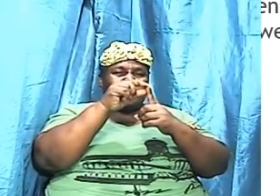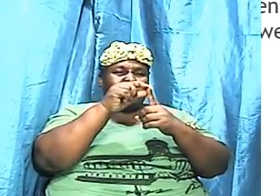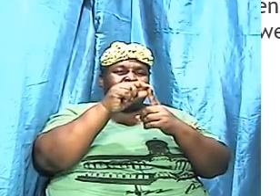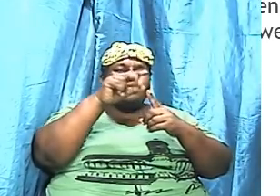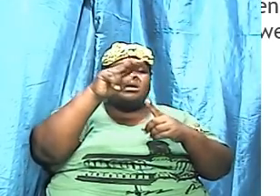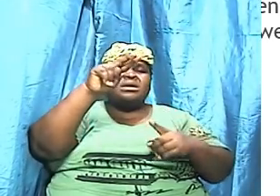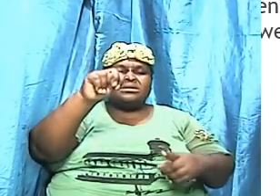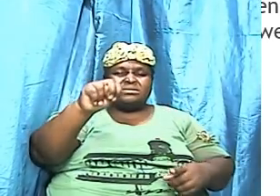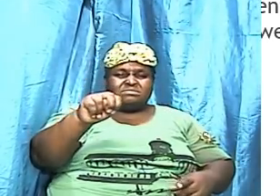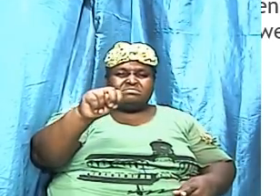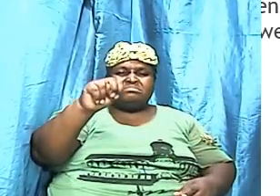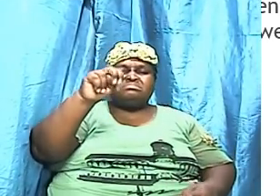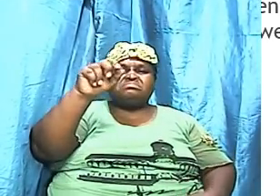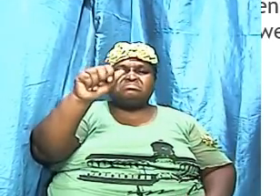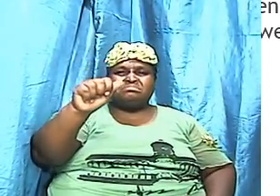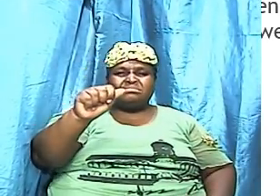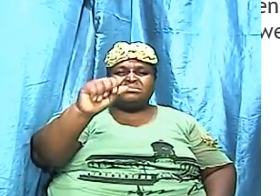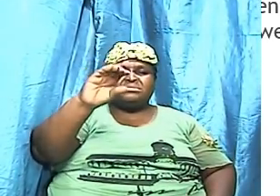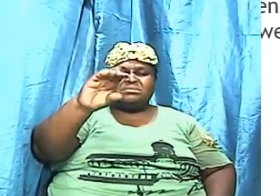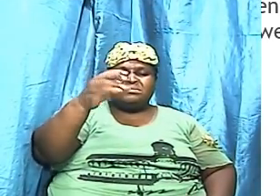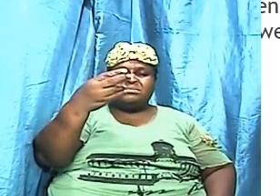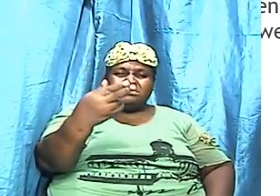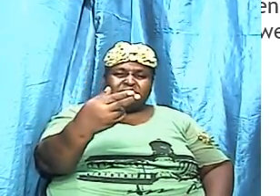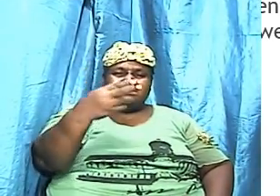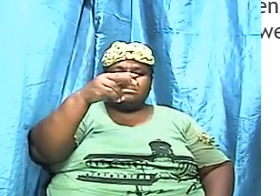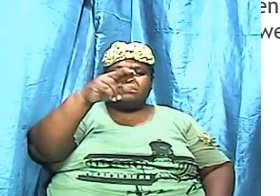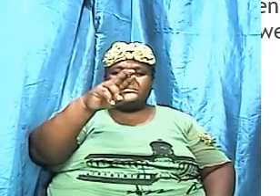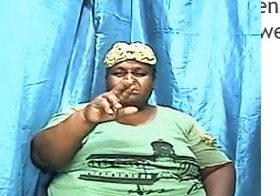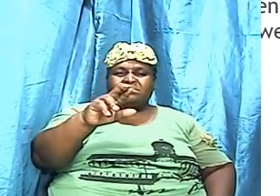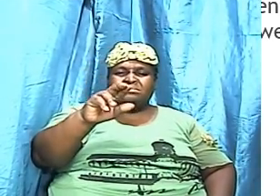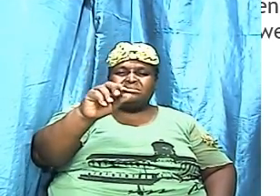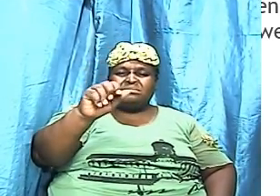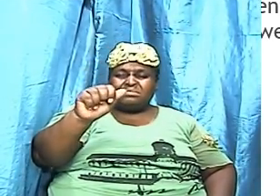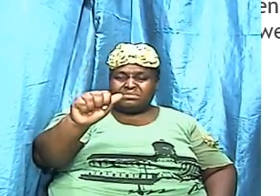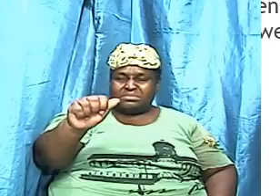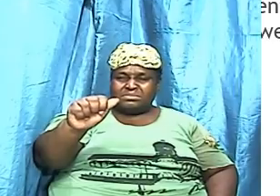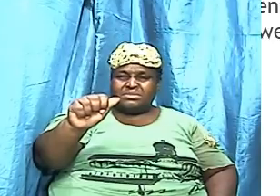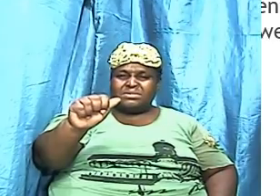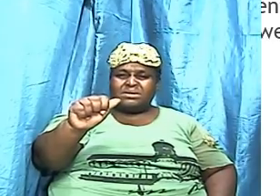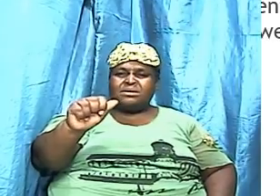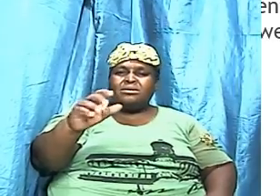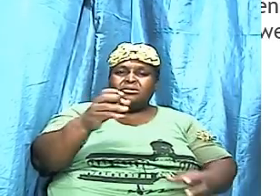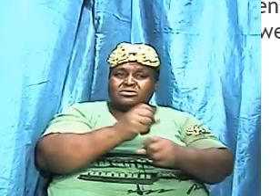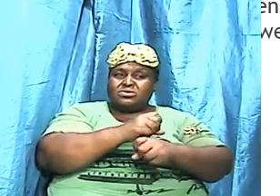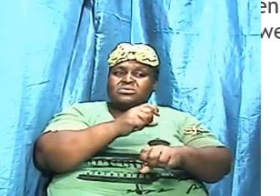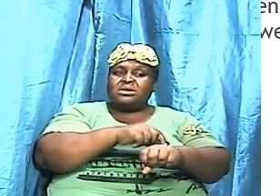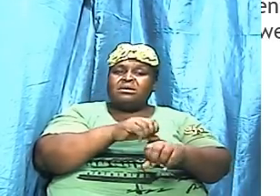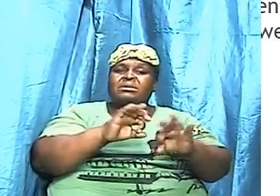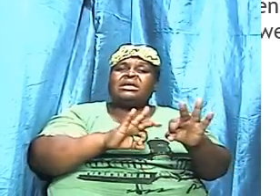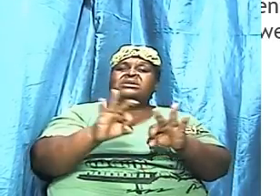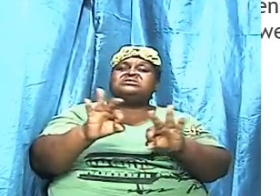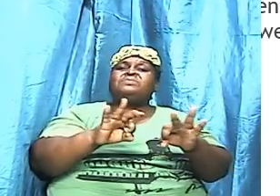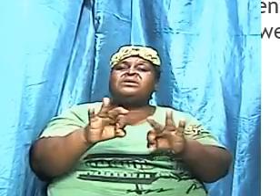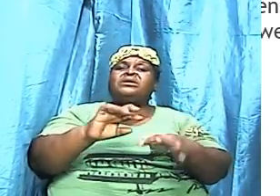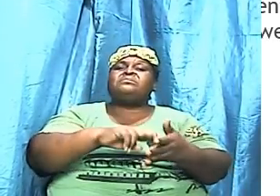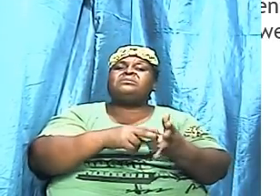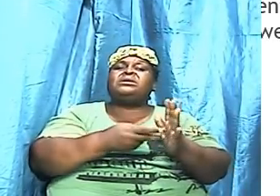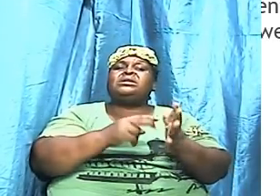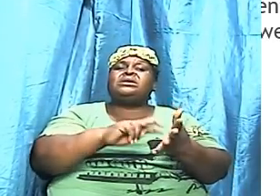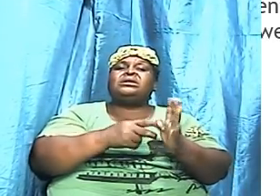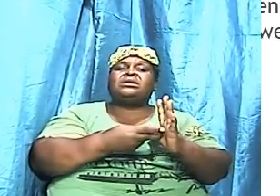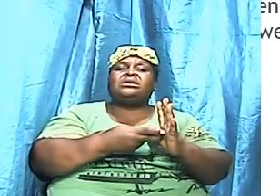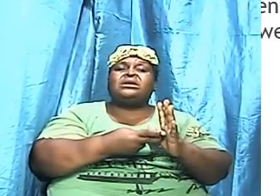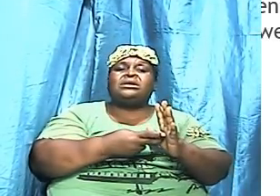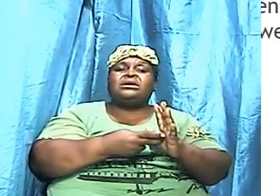And we took time and we explained what that was. And because Paul